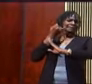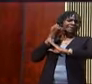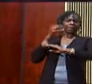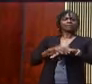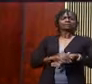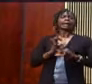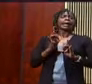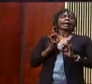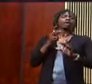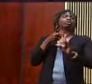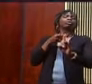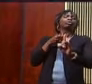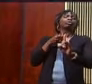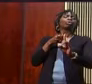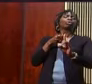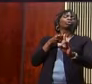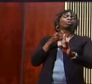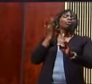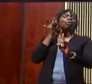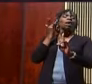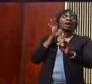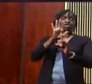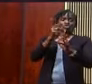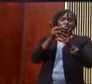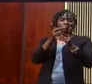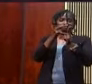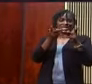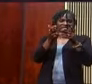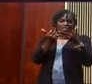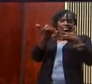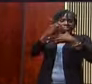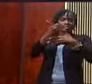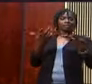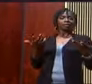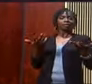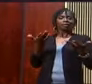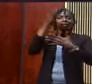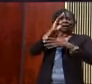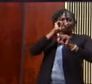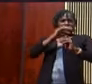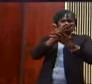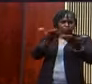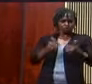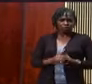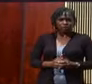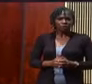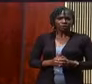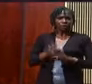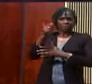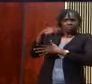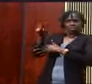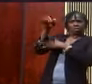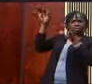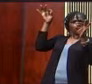are hating on you because of the position that God has blessed you with. But what they don't understand is